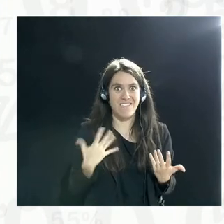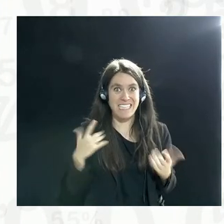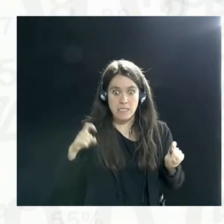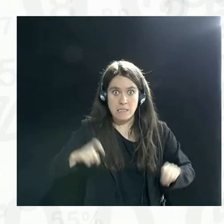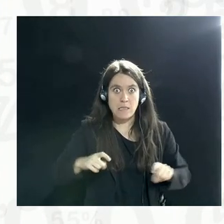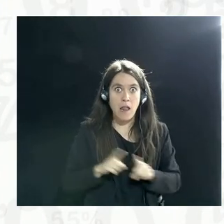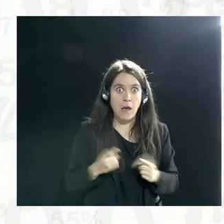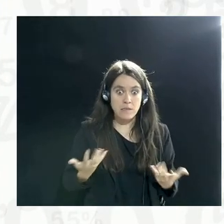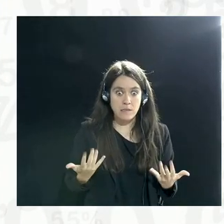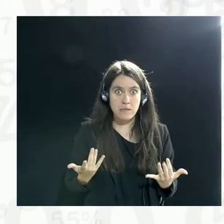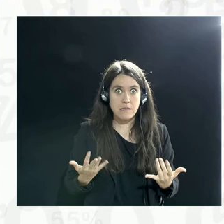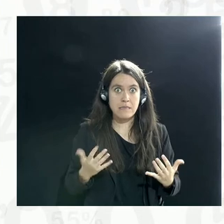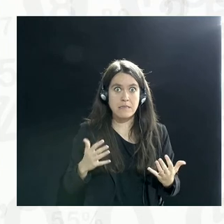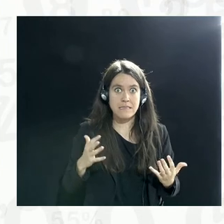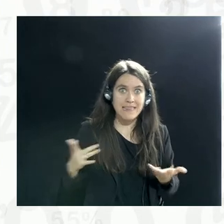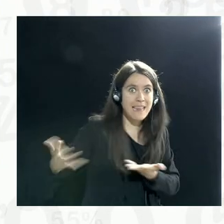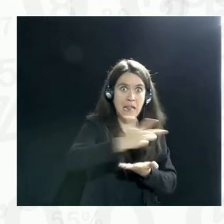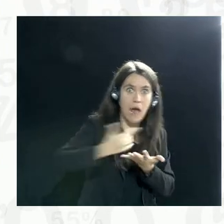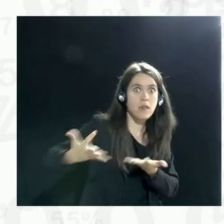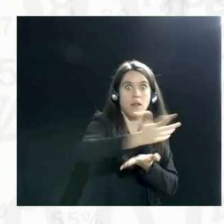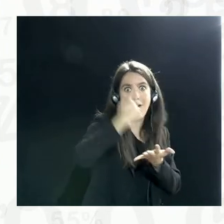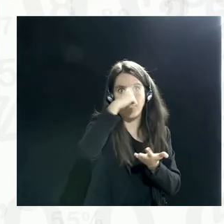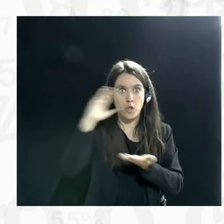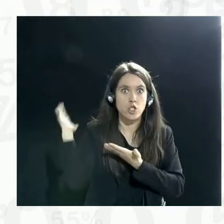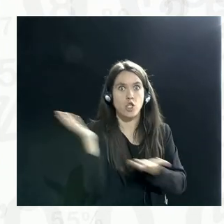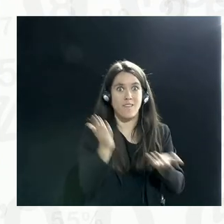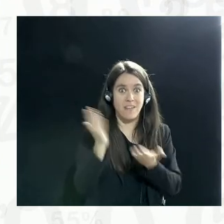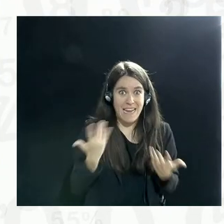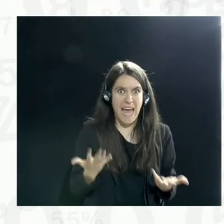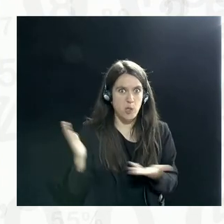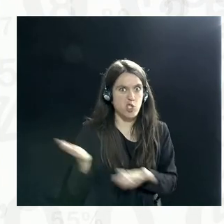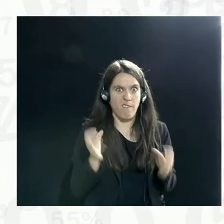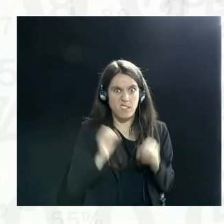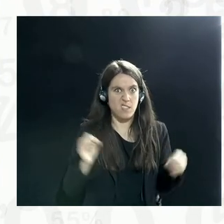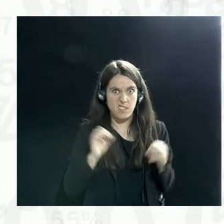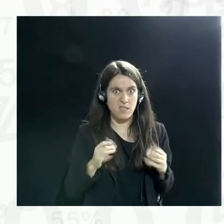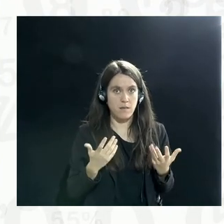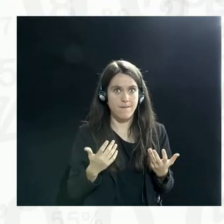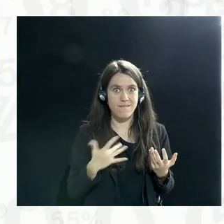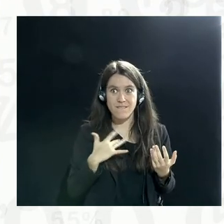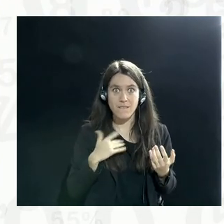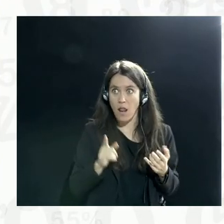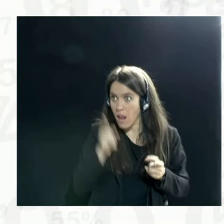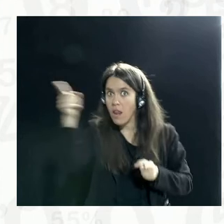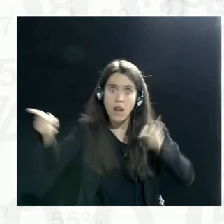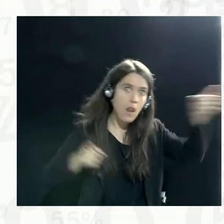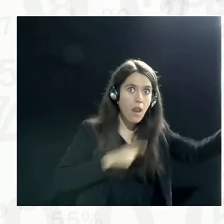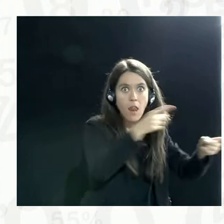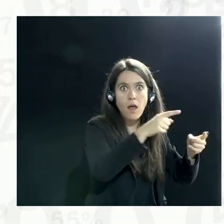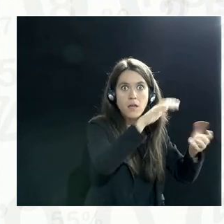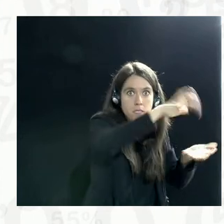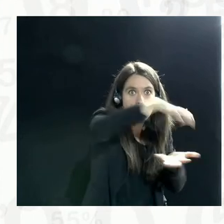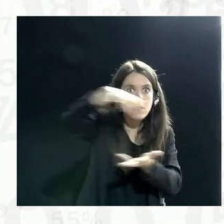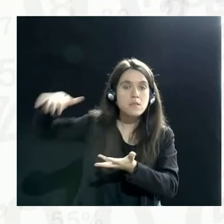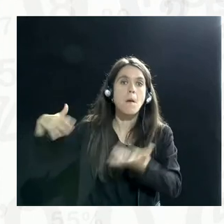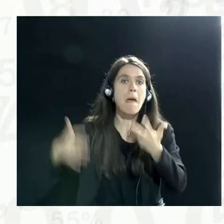collect this data in order to deliver services better. And that data is already sitting there. So rather than go out and collect the same data again, why don't